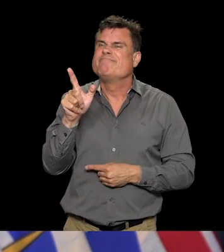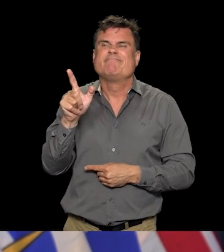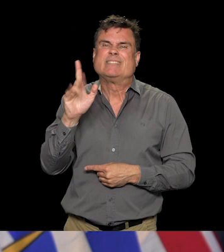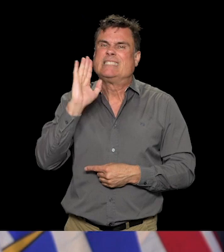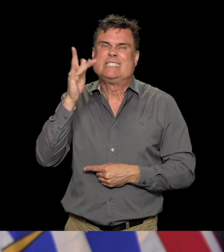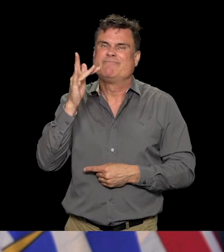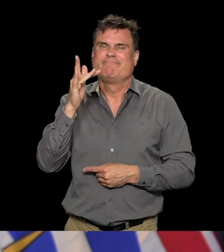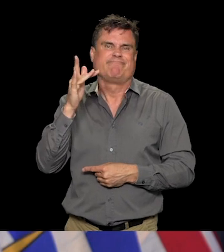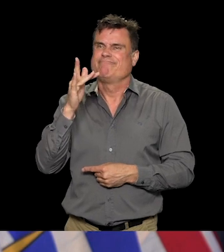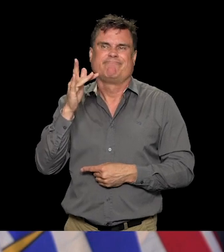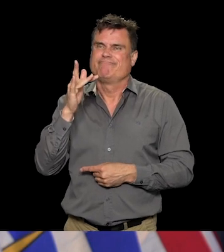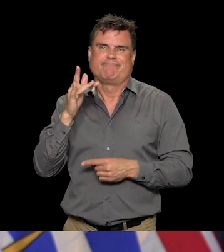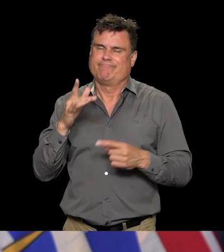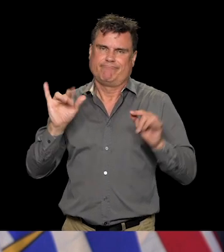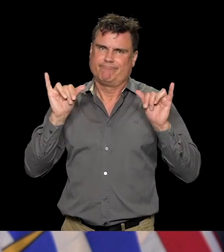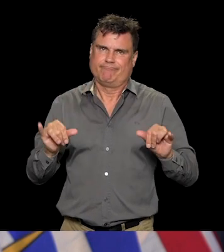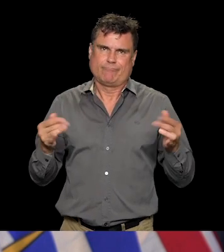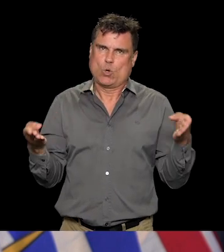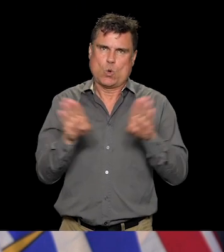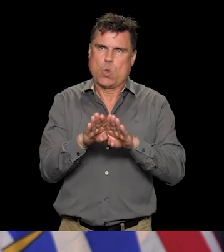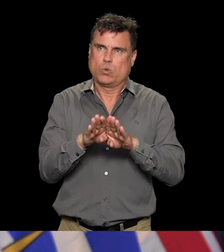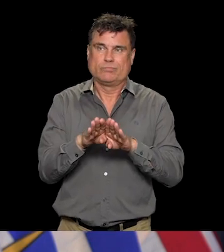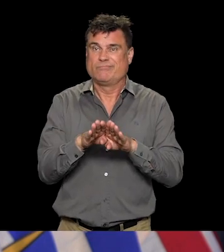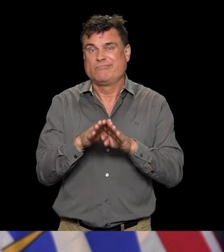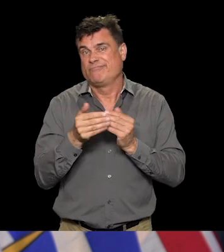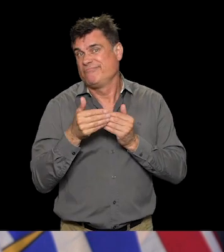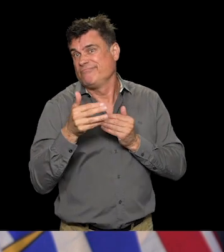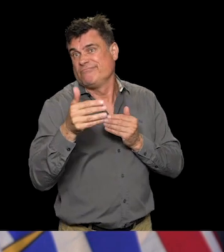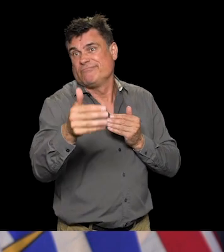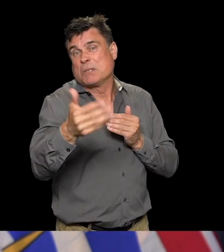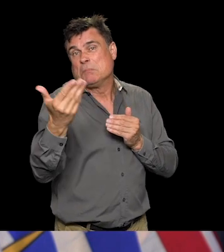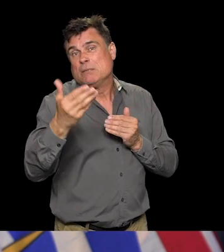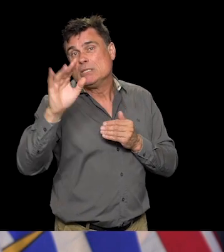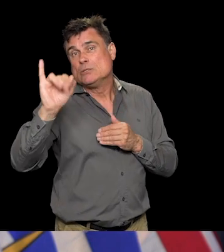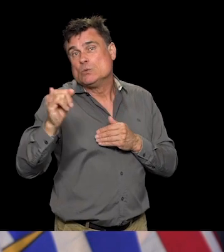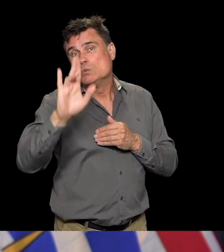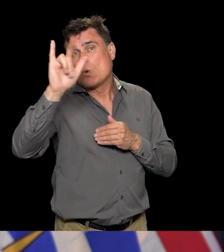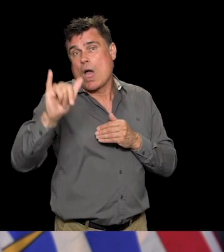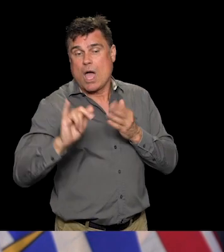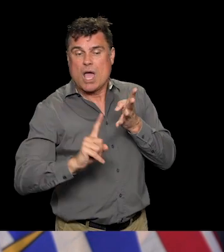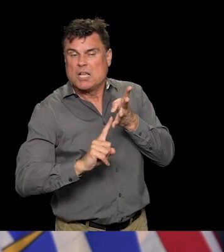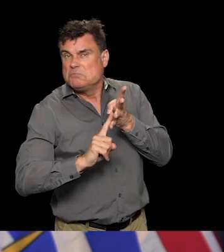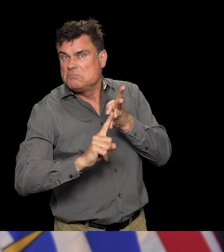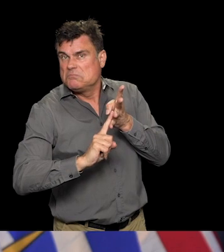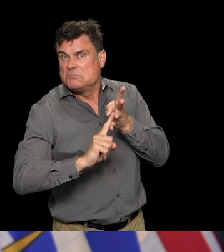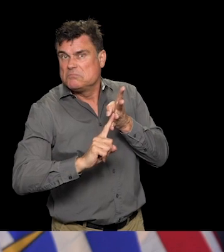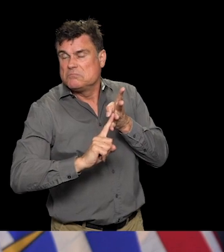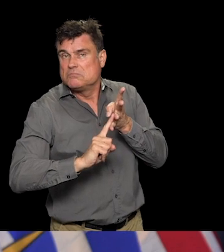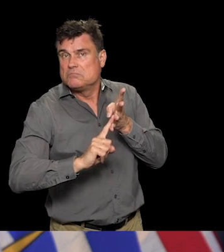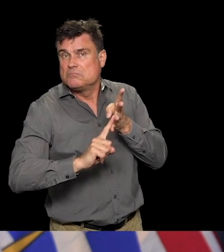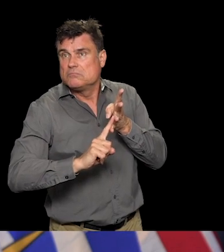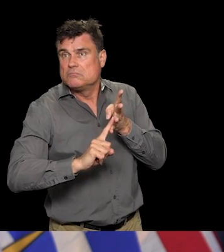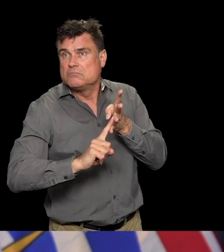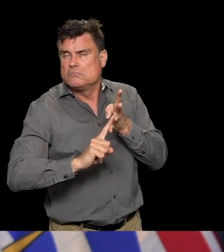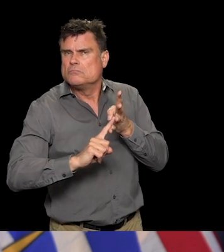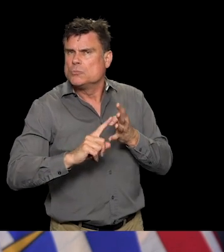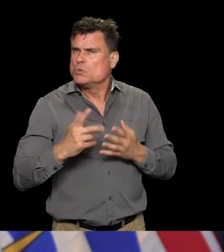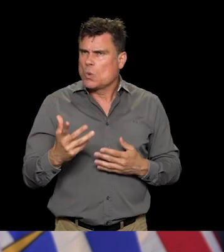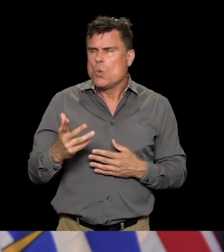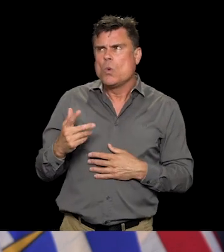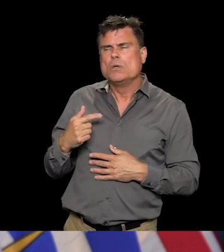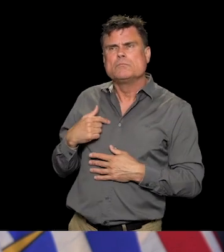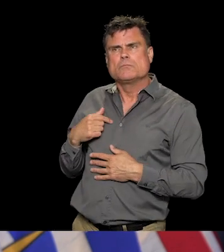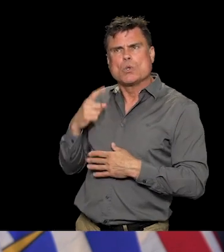would support. And given what's going on in the states right now, with 14 states reporting record high seven-day